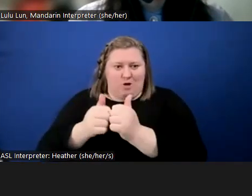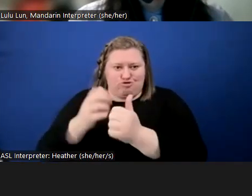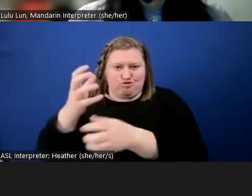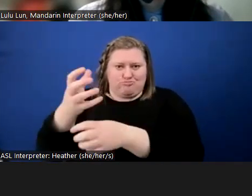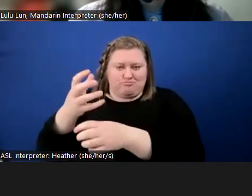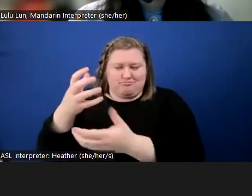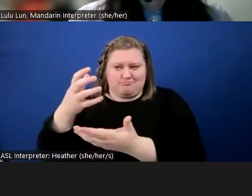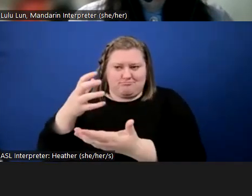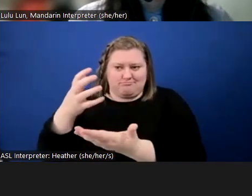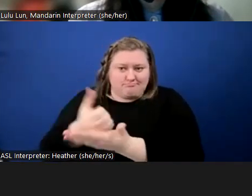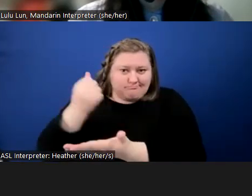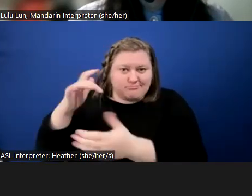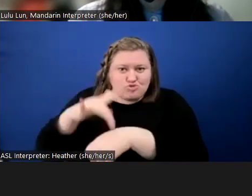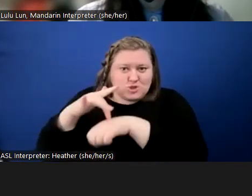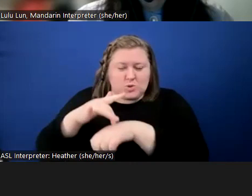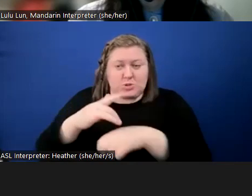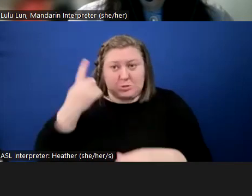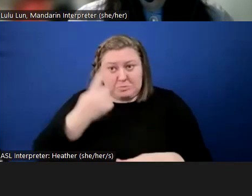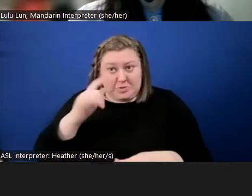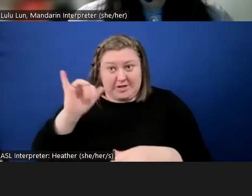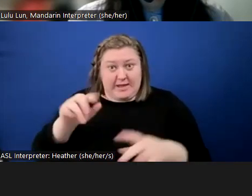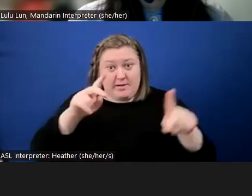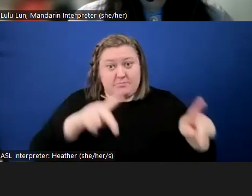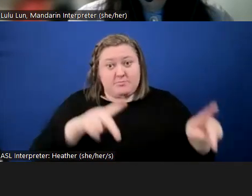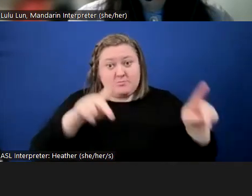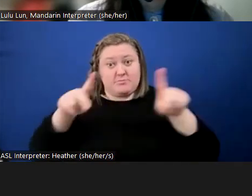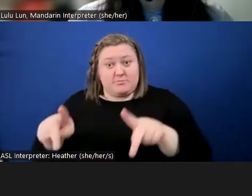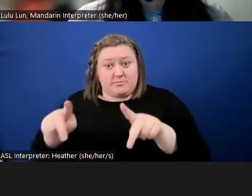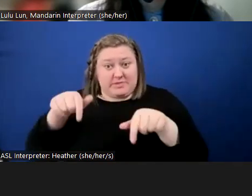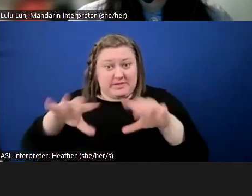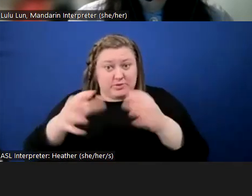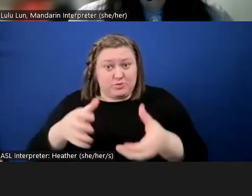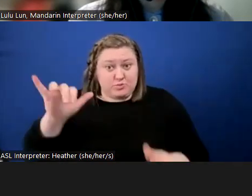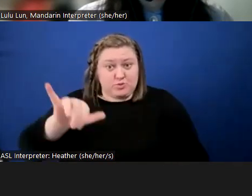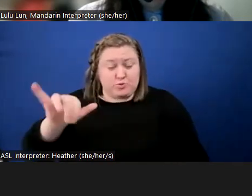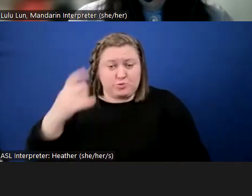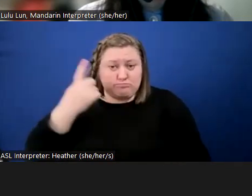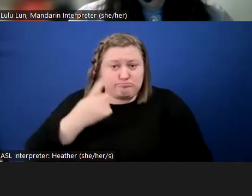wondering if that is, if that's true with this group as well.